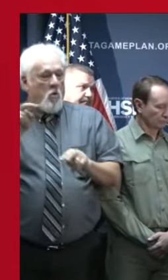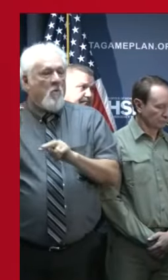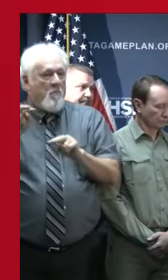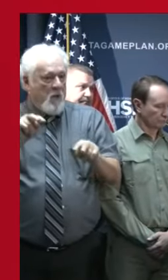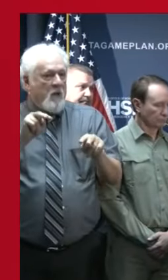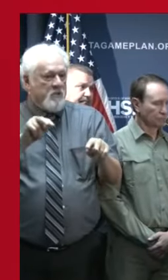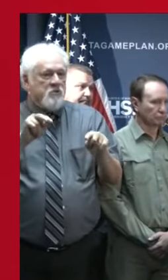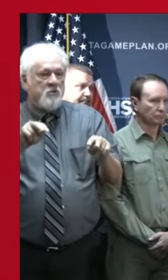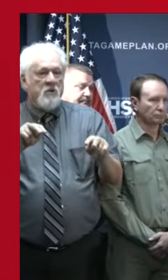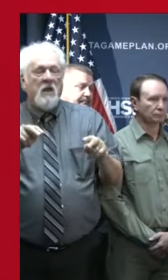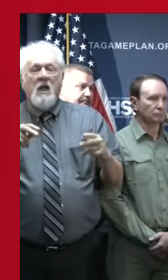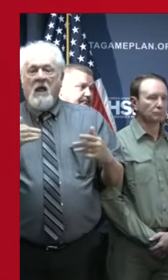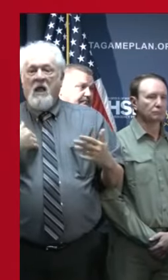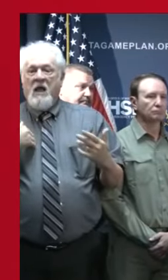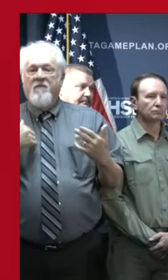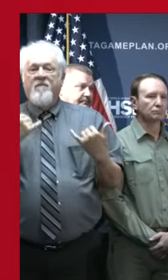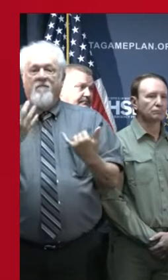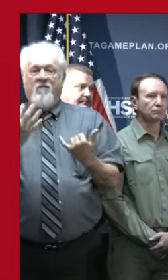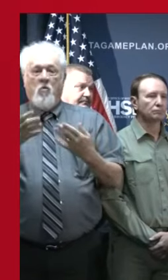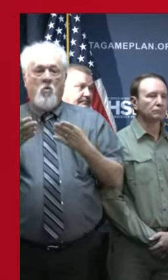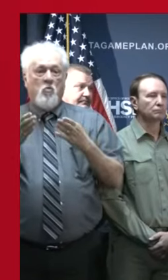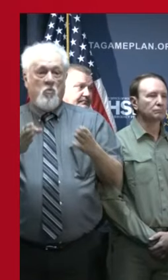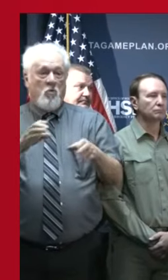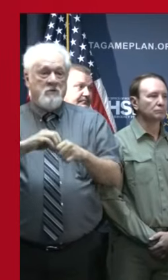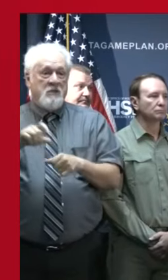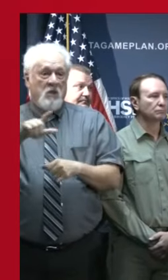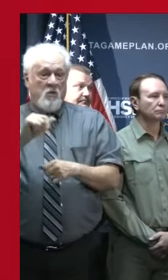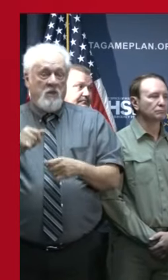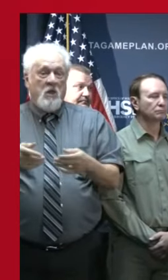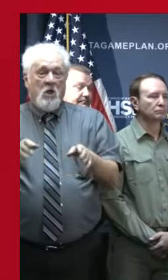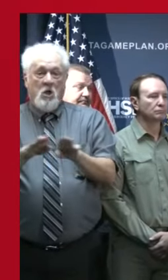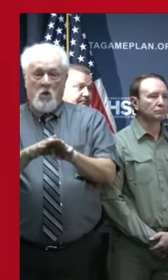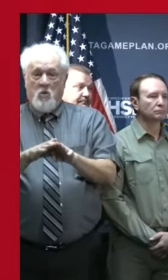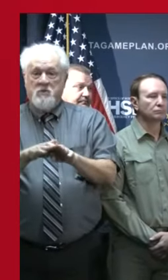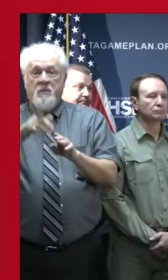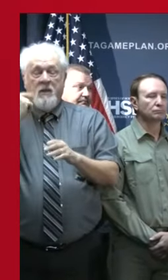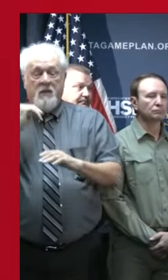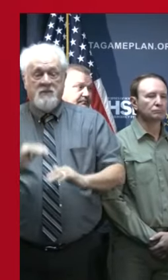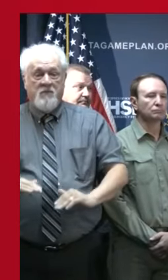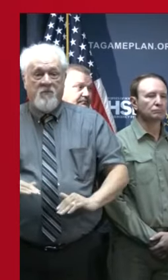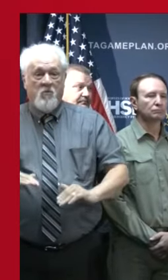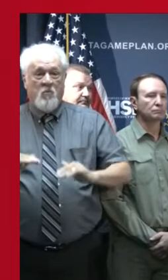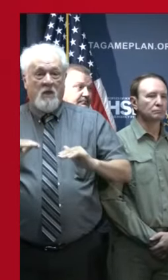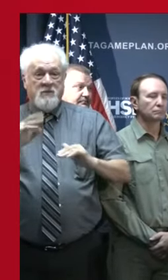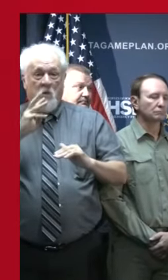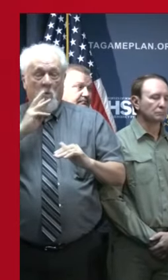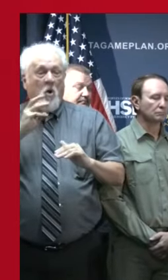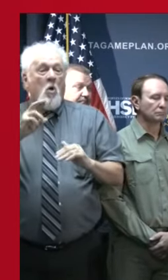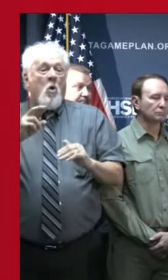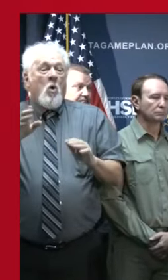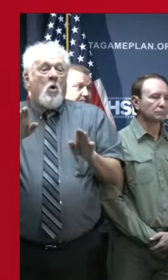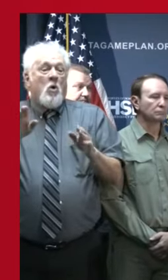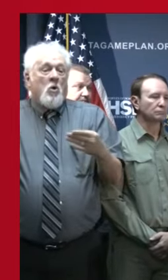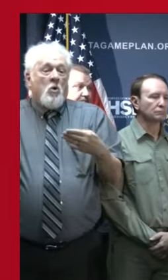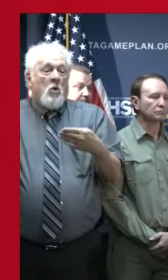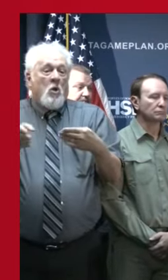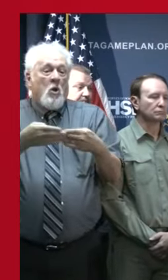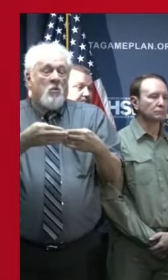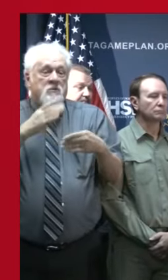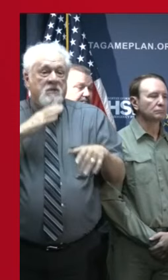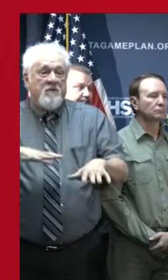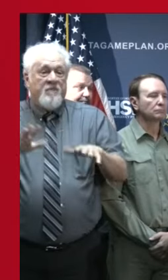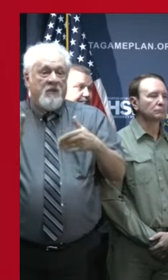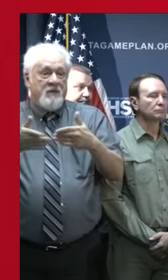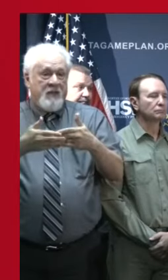situations. There are currently four roads in the state that are closed due to either rising water or closing floodgates, closed floodgates.